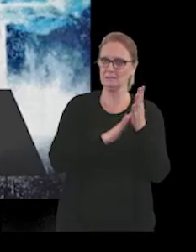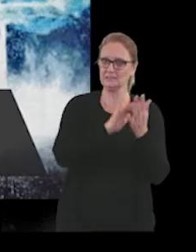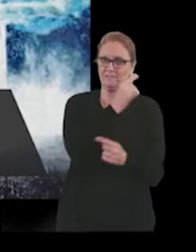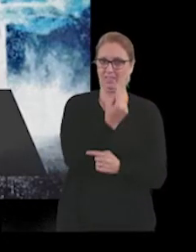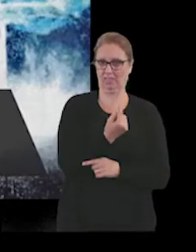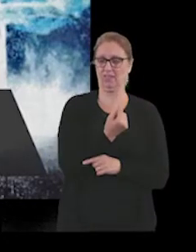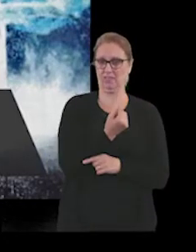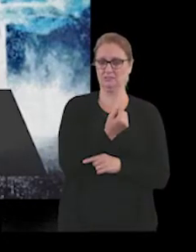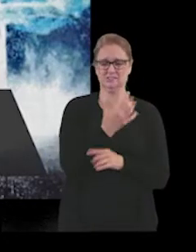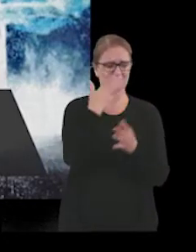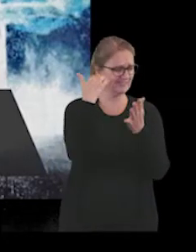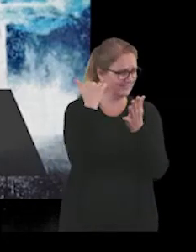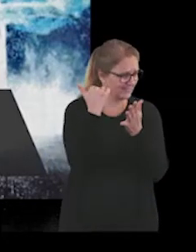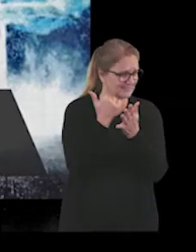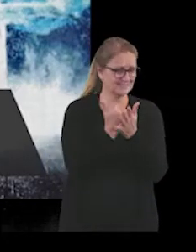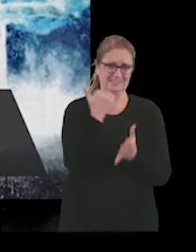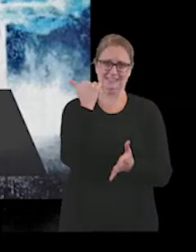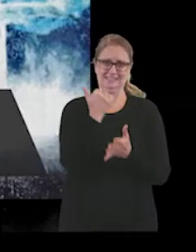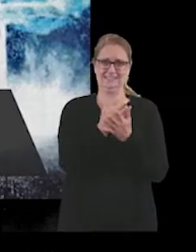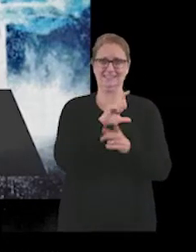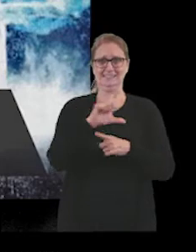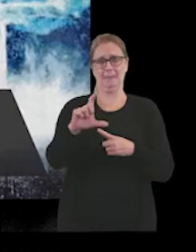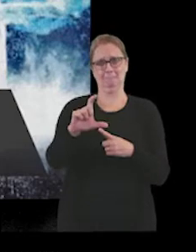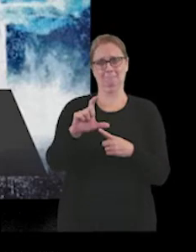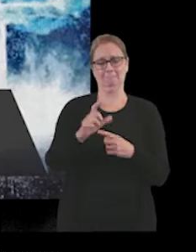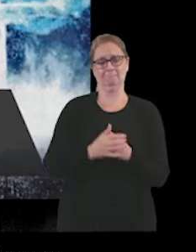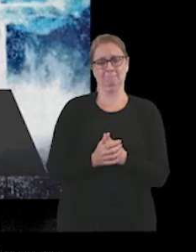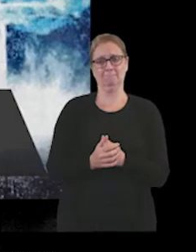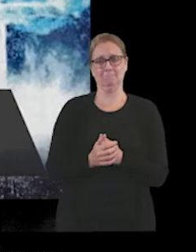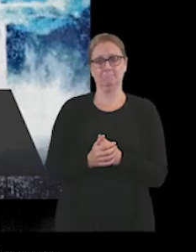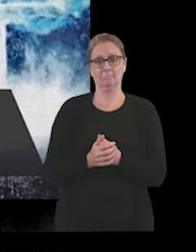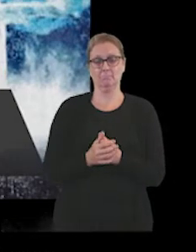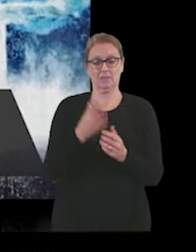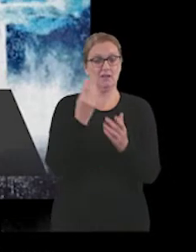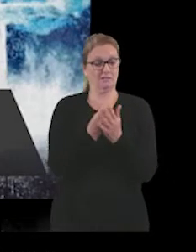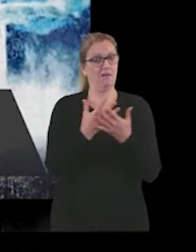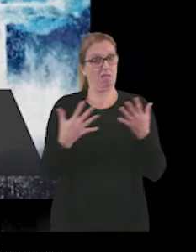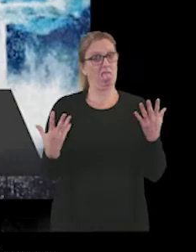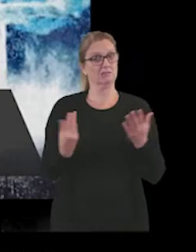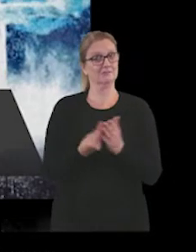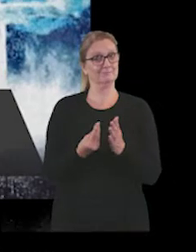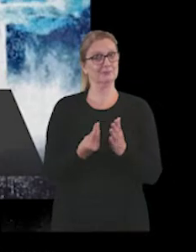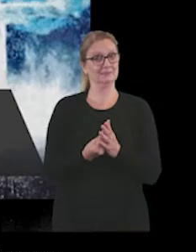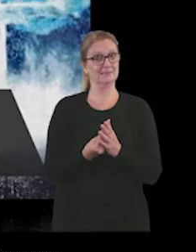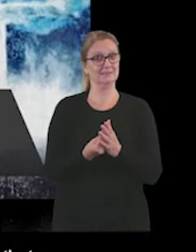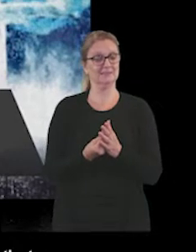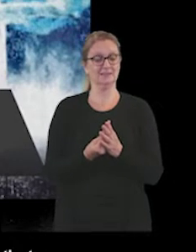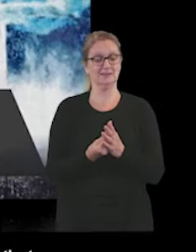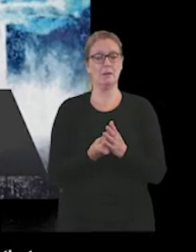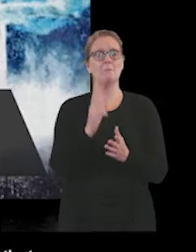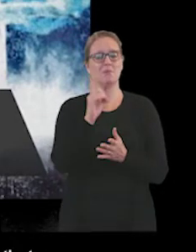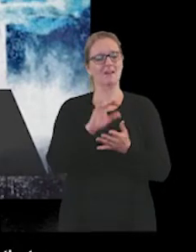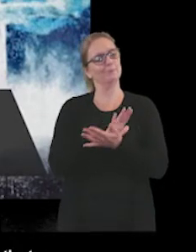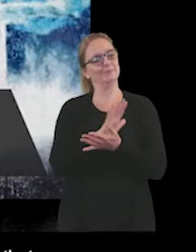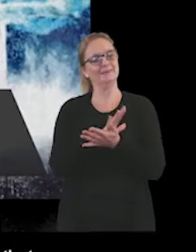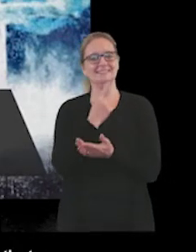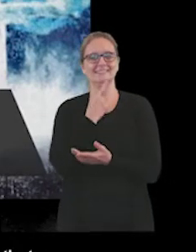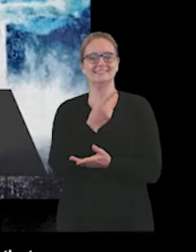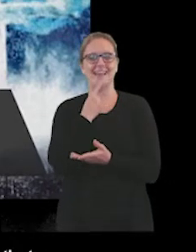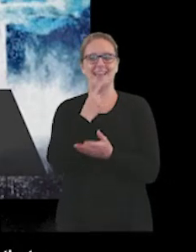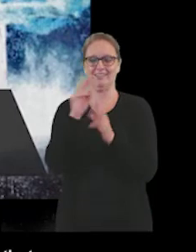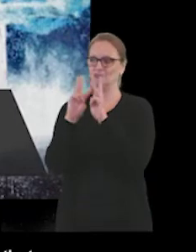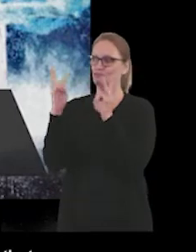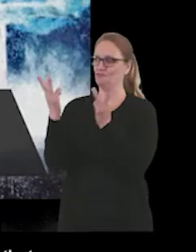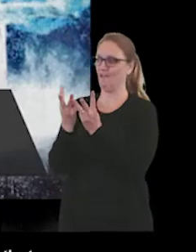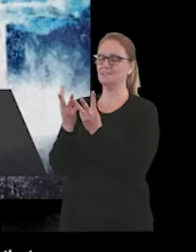brilliant scheme. It's cost quite a lot of money in terms of capital, but I'm pleased to say the Trust has been